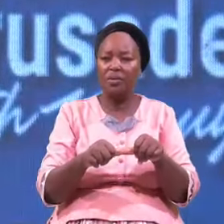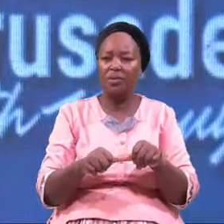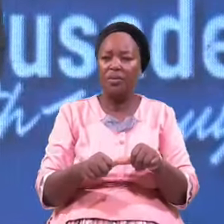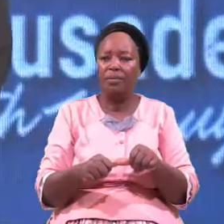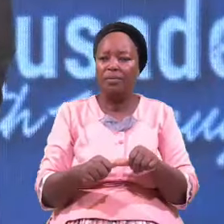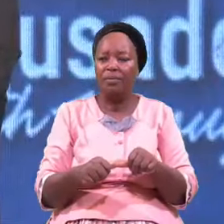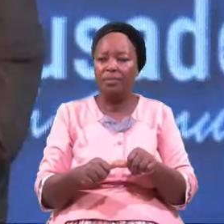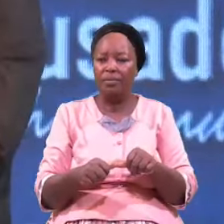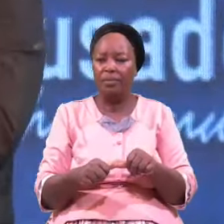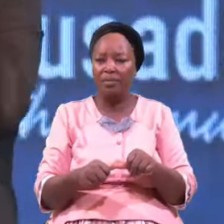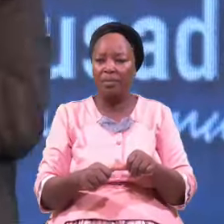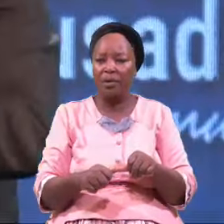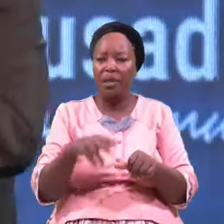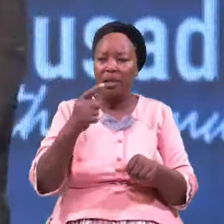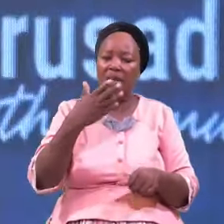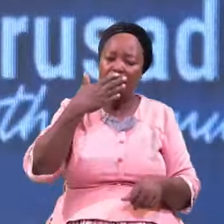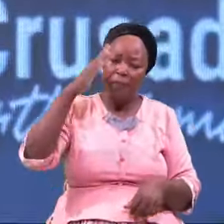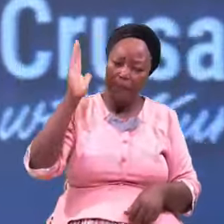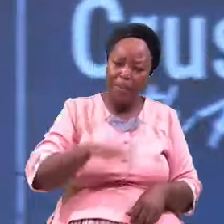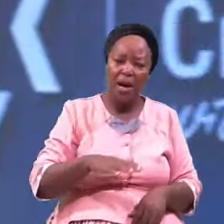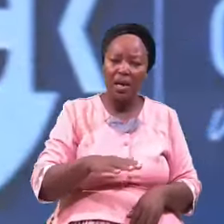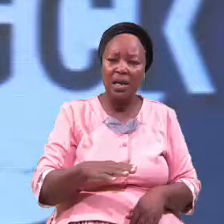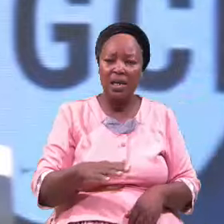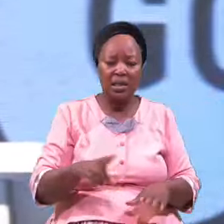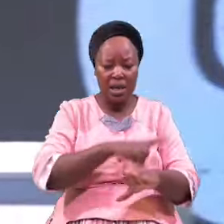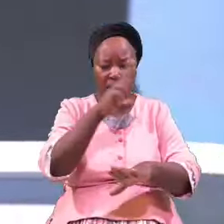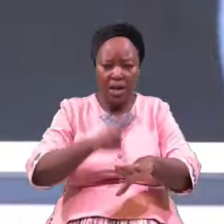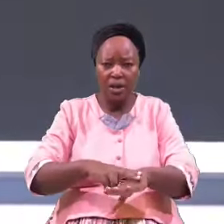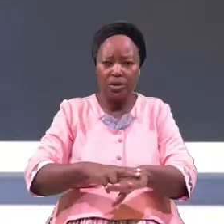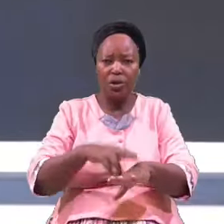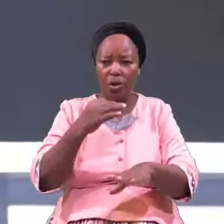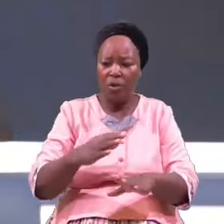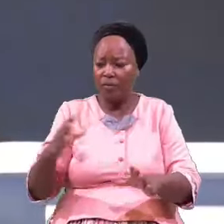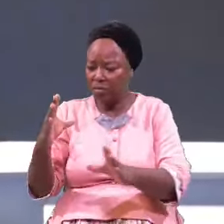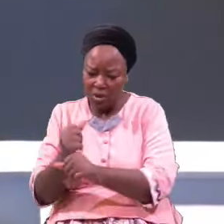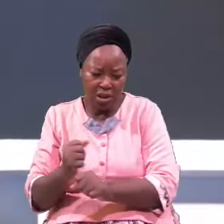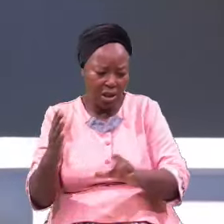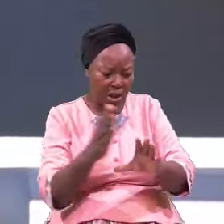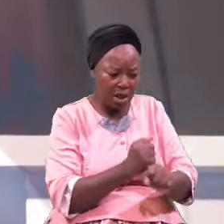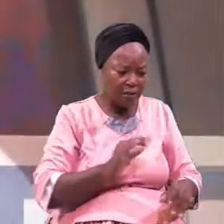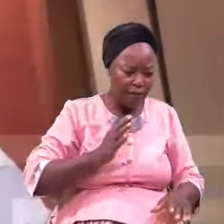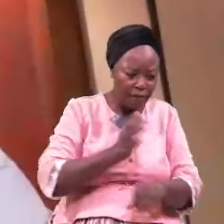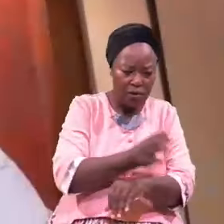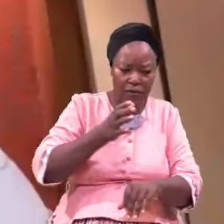The Bad Evil Nature Of Grabbing And Grabbing Will Continue